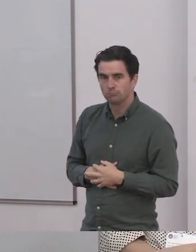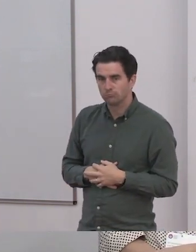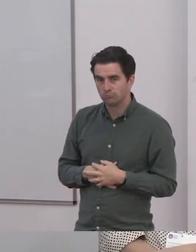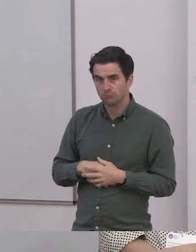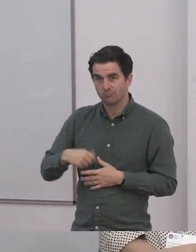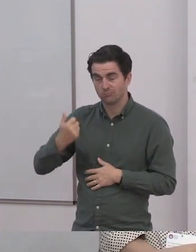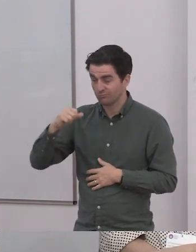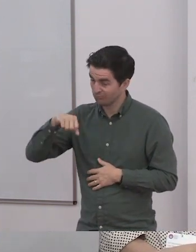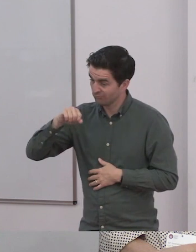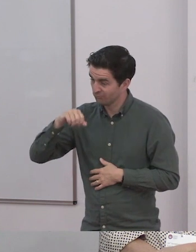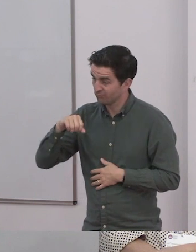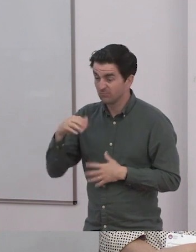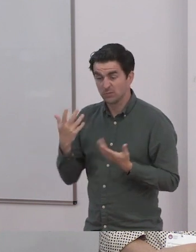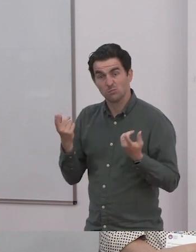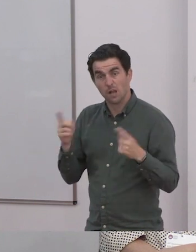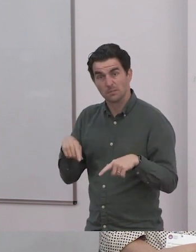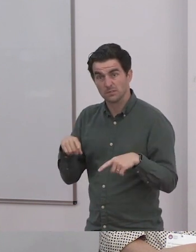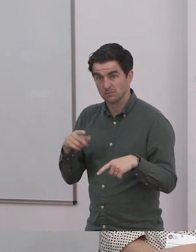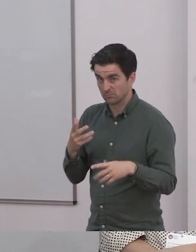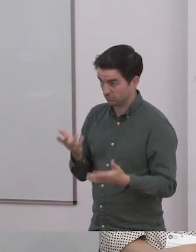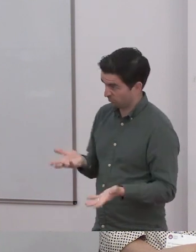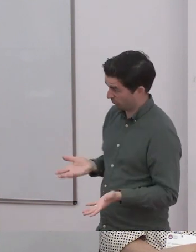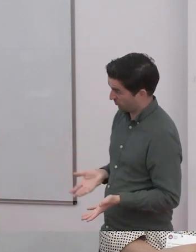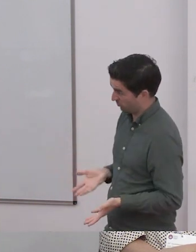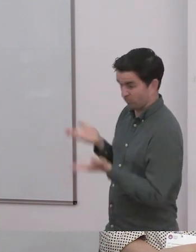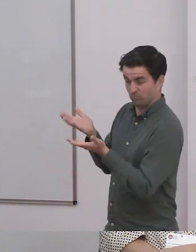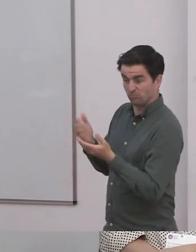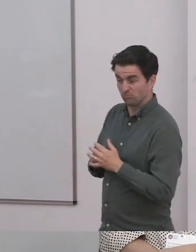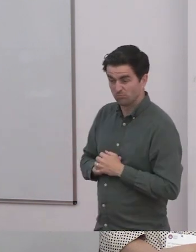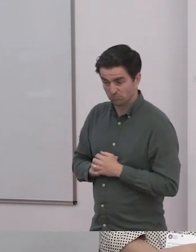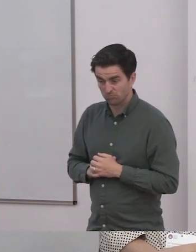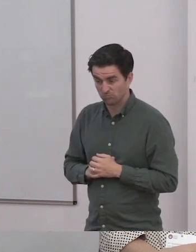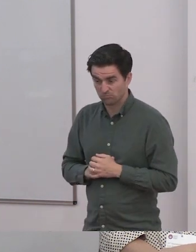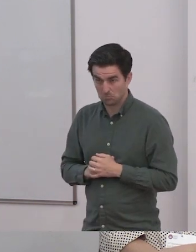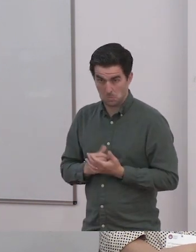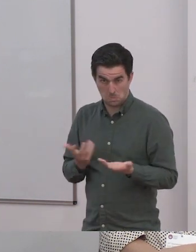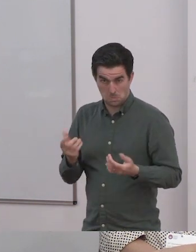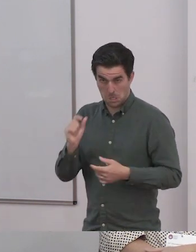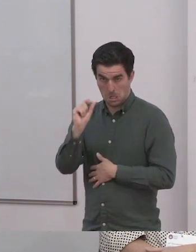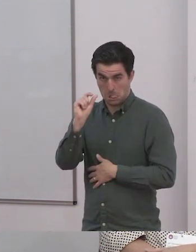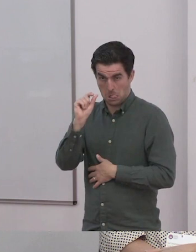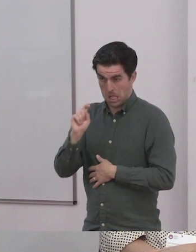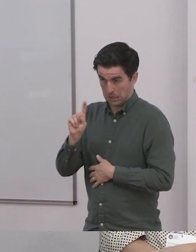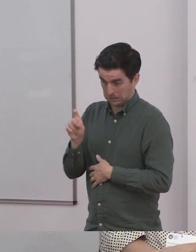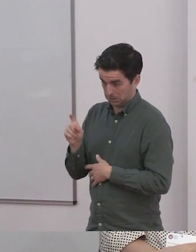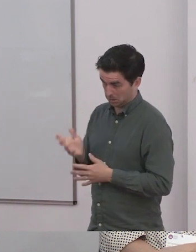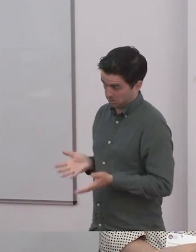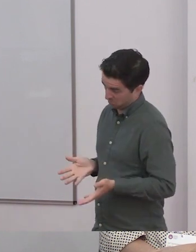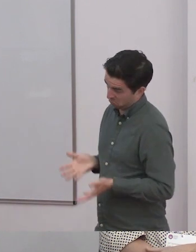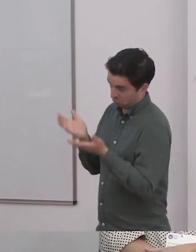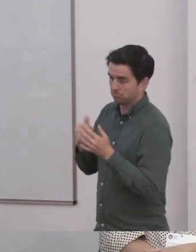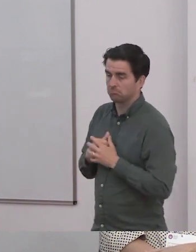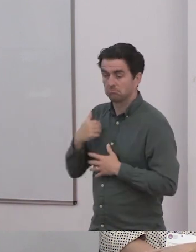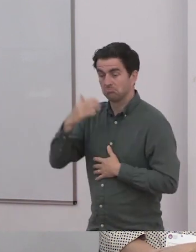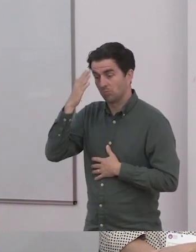seems like such a small ask. I know with some of my kids have gone out into the world and they've said, listen, this isn't fair. And their peers have